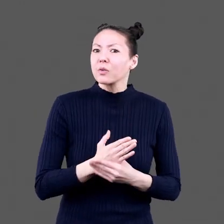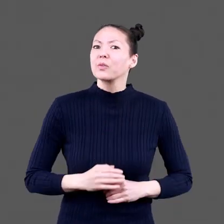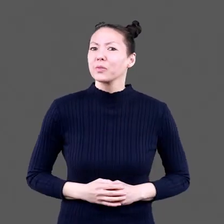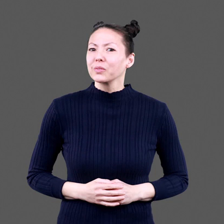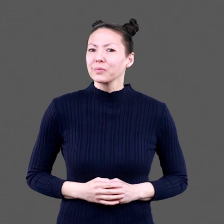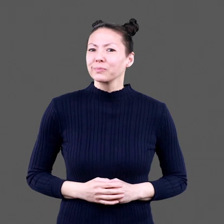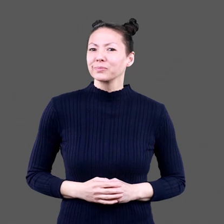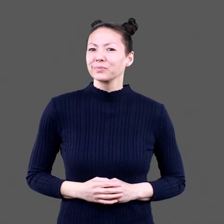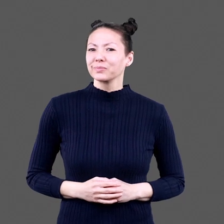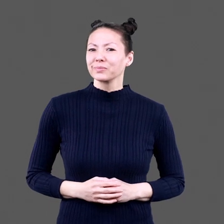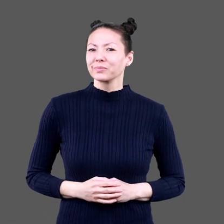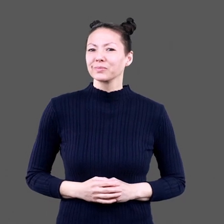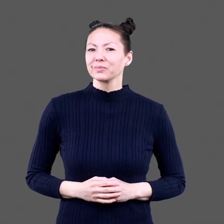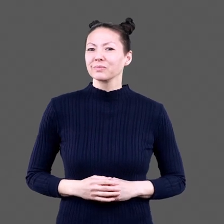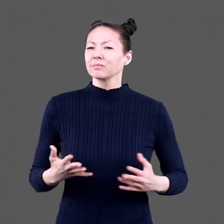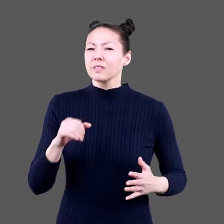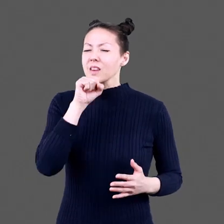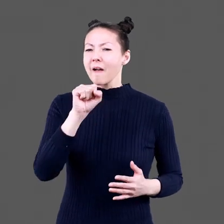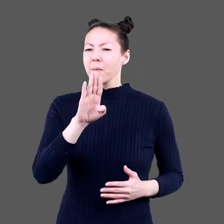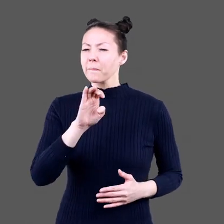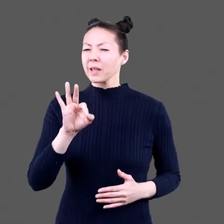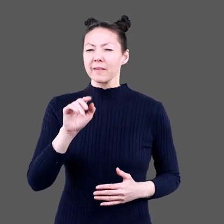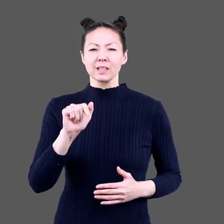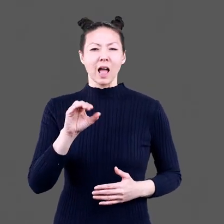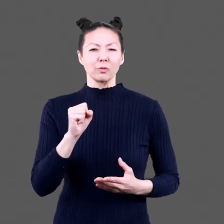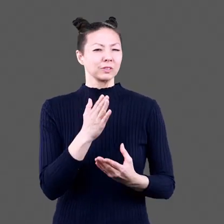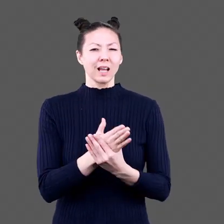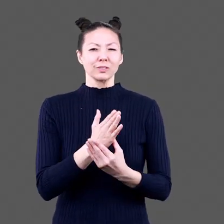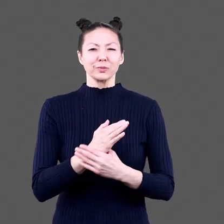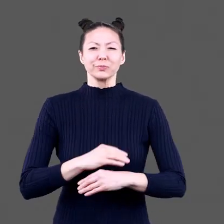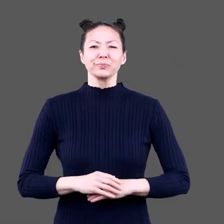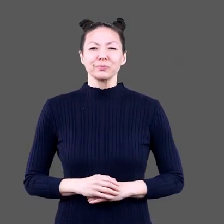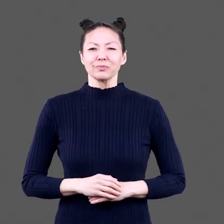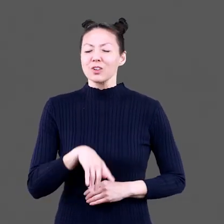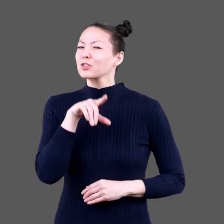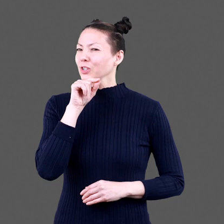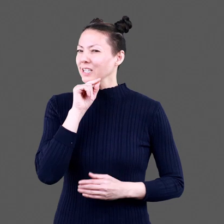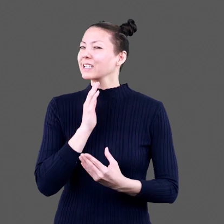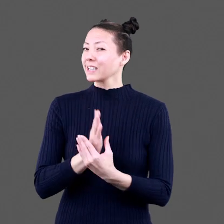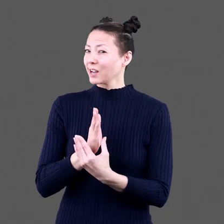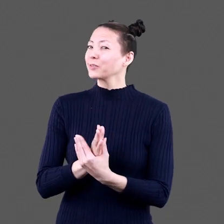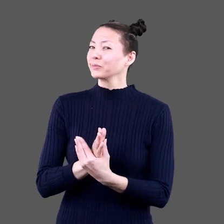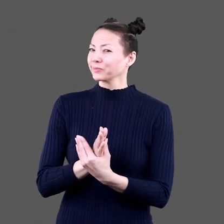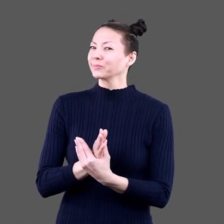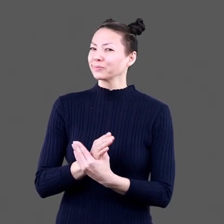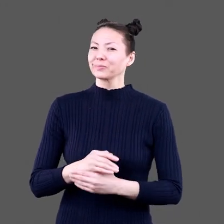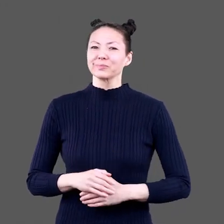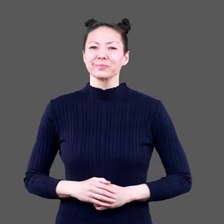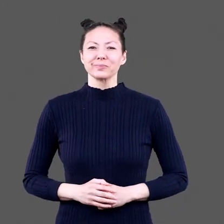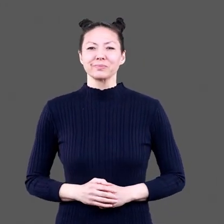dragons love tacos? They love beef tacos and chicken